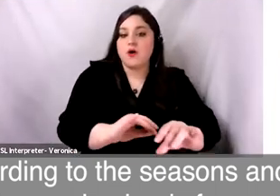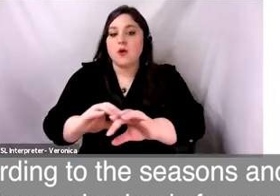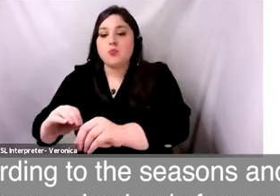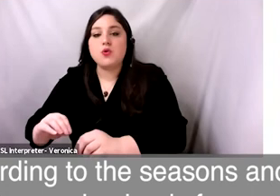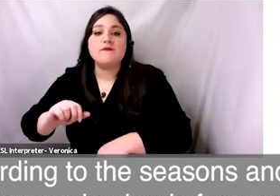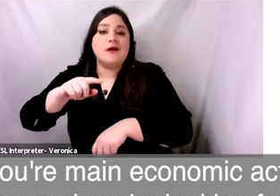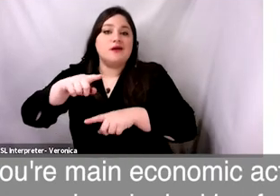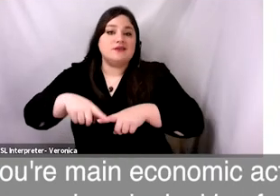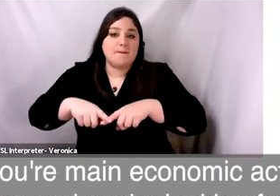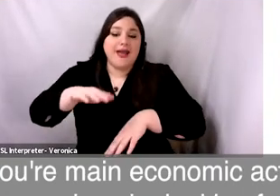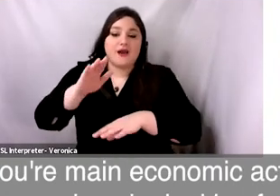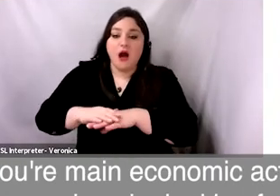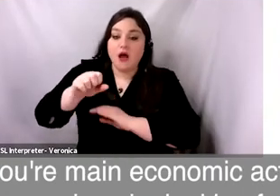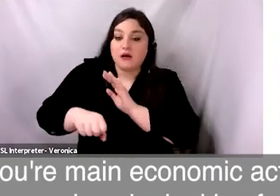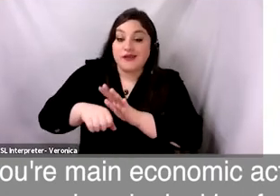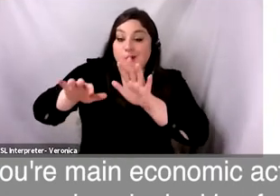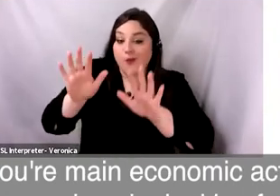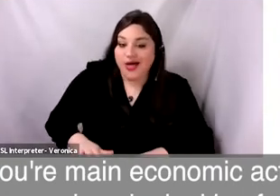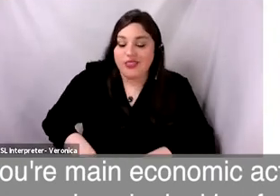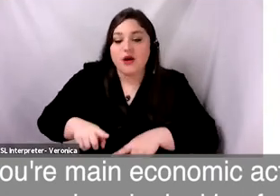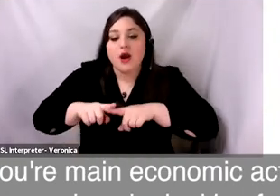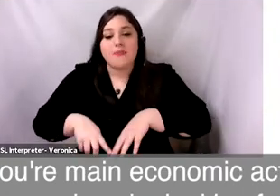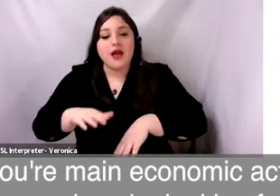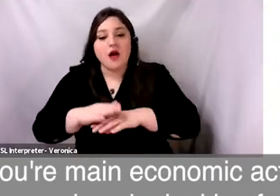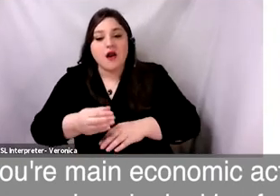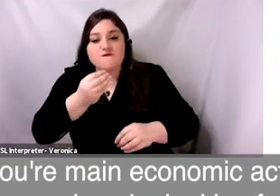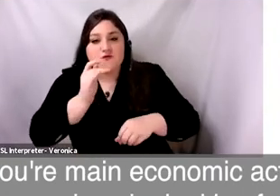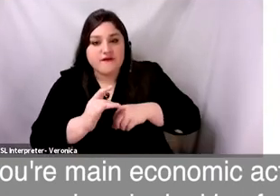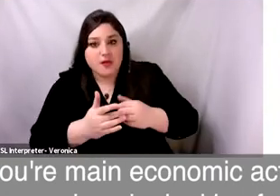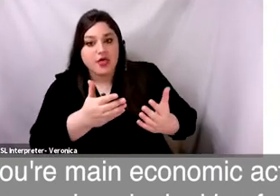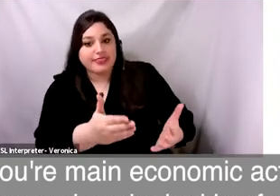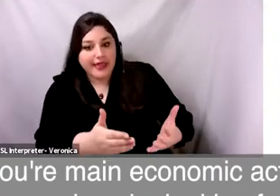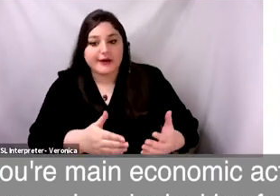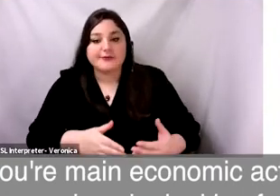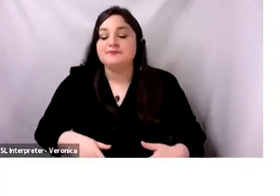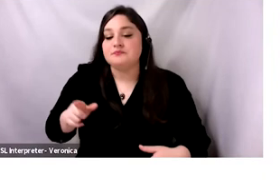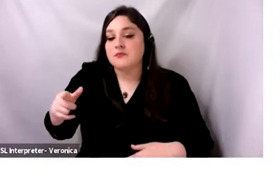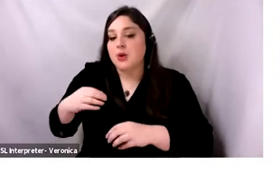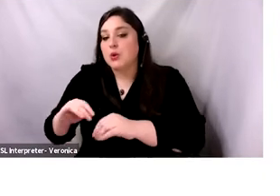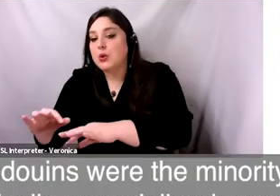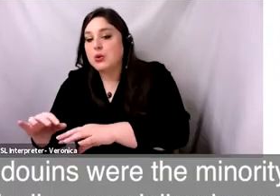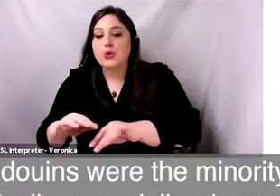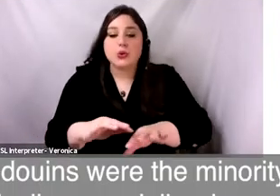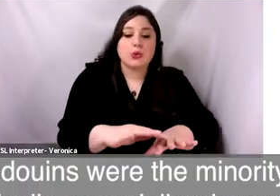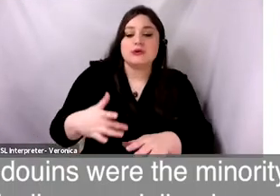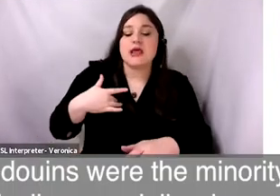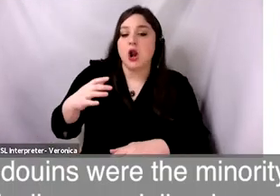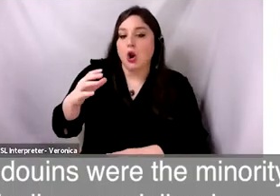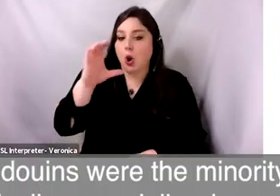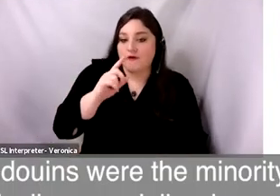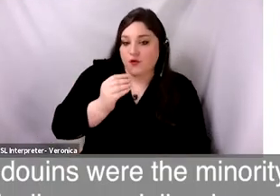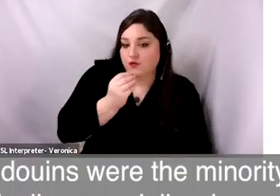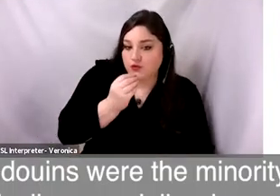your cattle because your main economic activity is pastoralism and you're looking for water. Bedouins were the